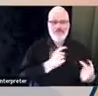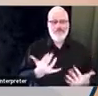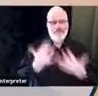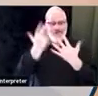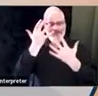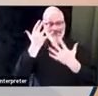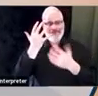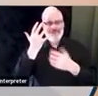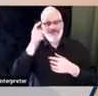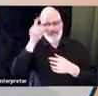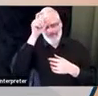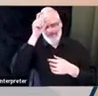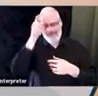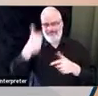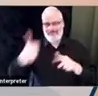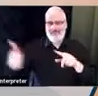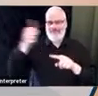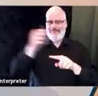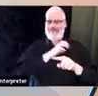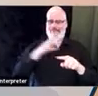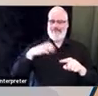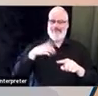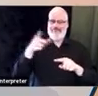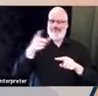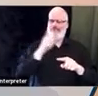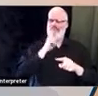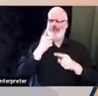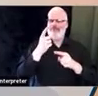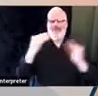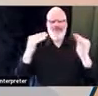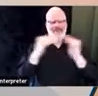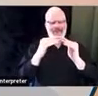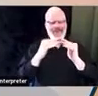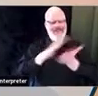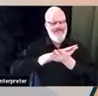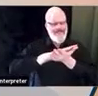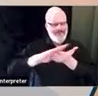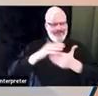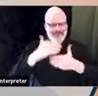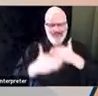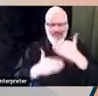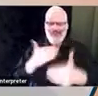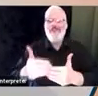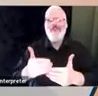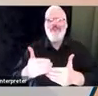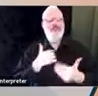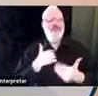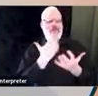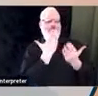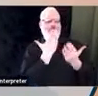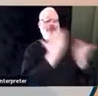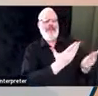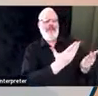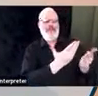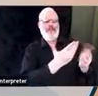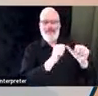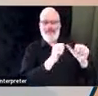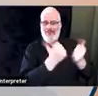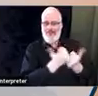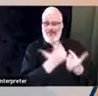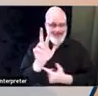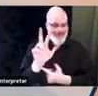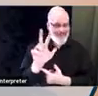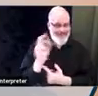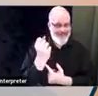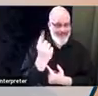process. And I'd also like to thank the association of Madison fire supervisors local free 11 and also the